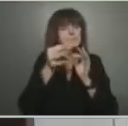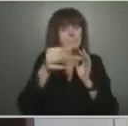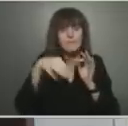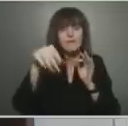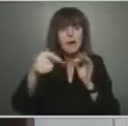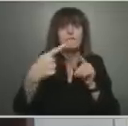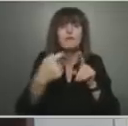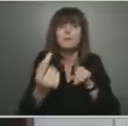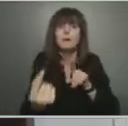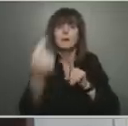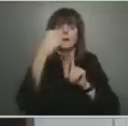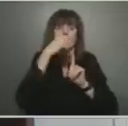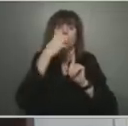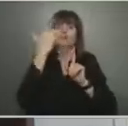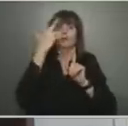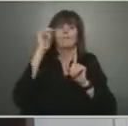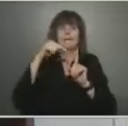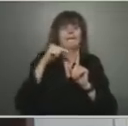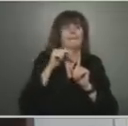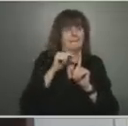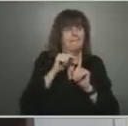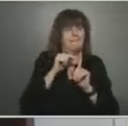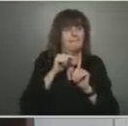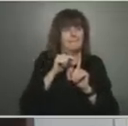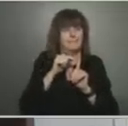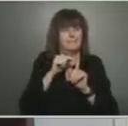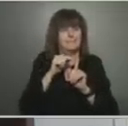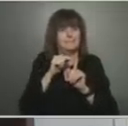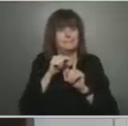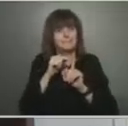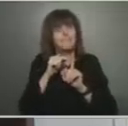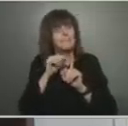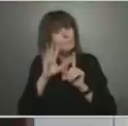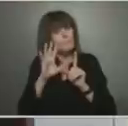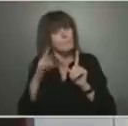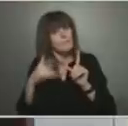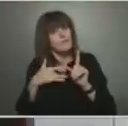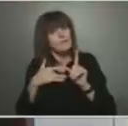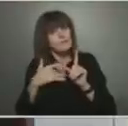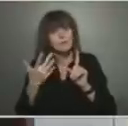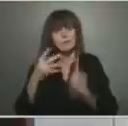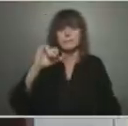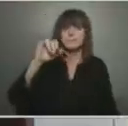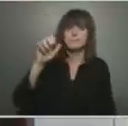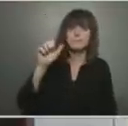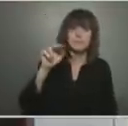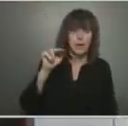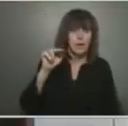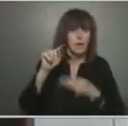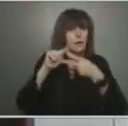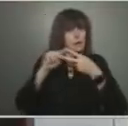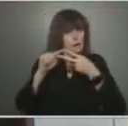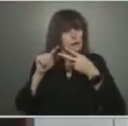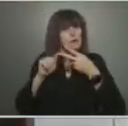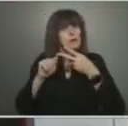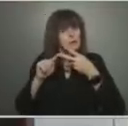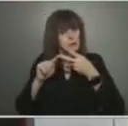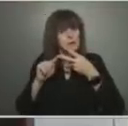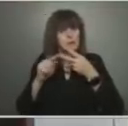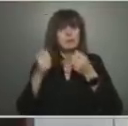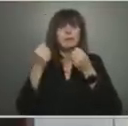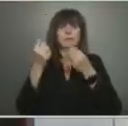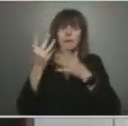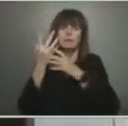settings. That in the first several weeks of January, we're confident that in the significant proportion of them were from Delta,